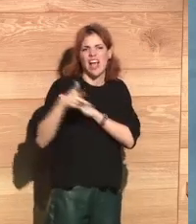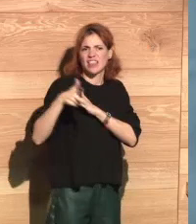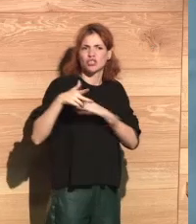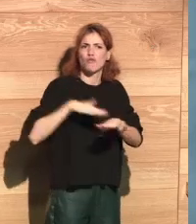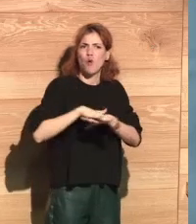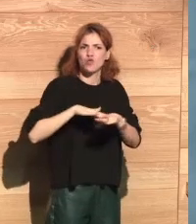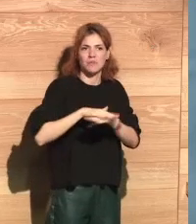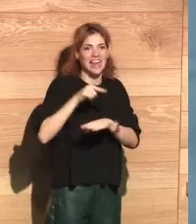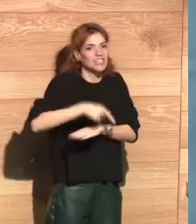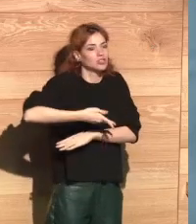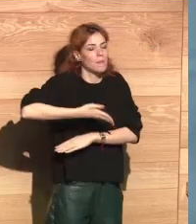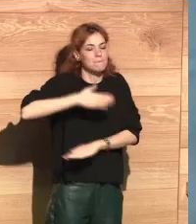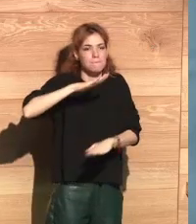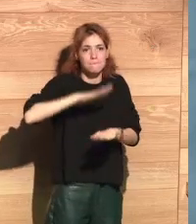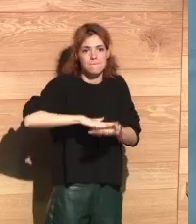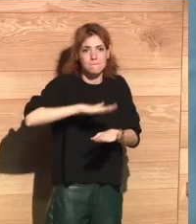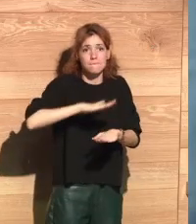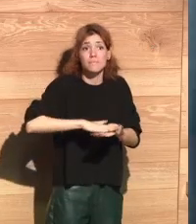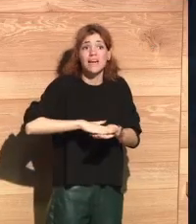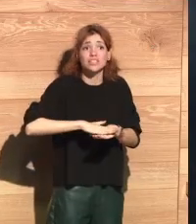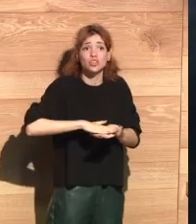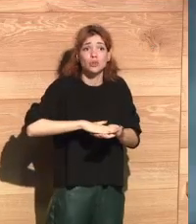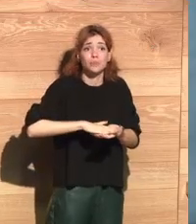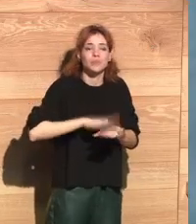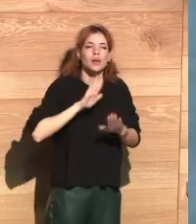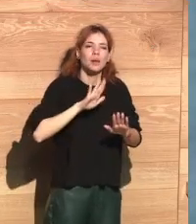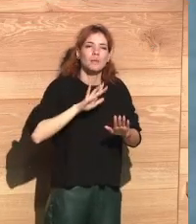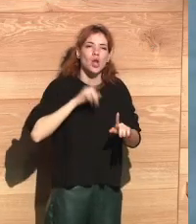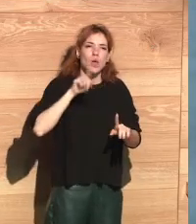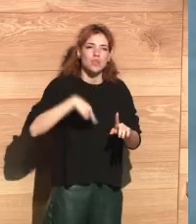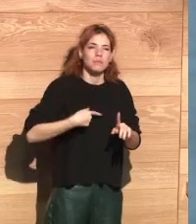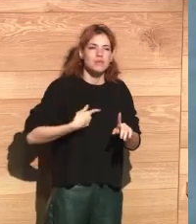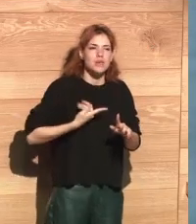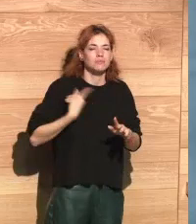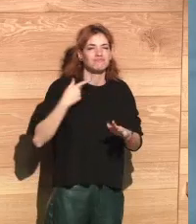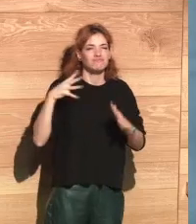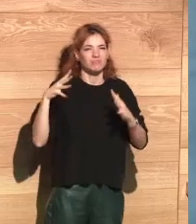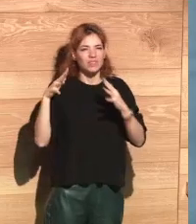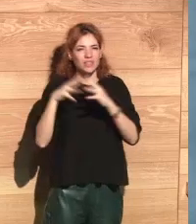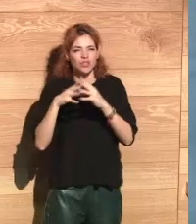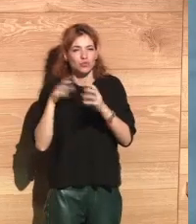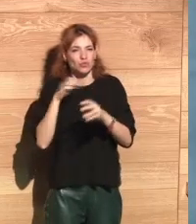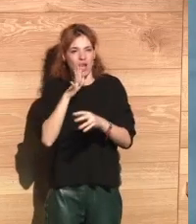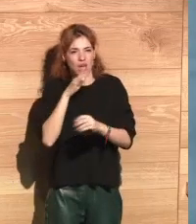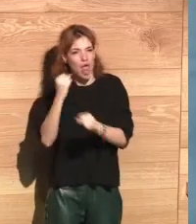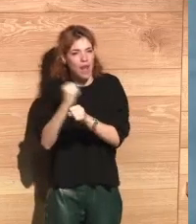key values, is essential. But we are also facing some structures, and the